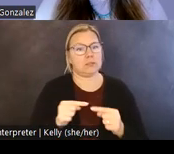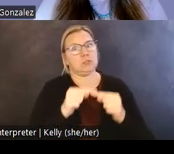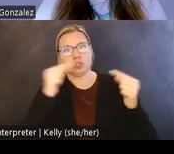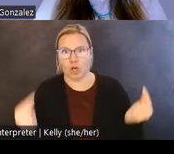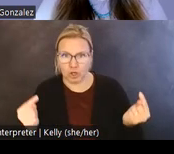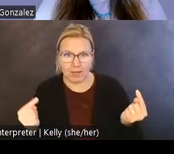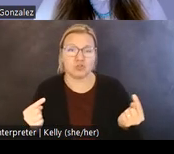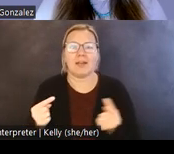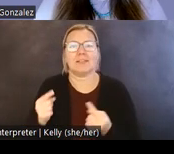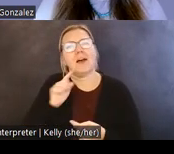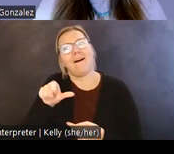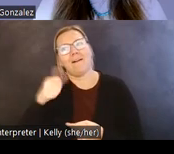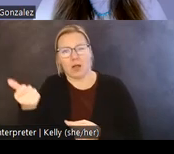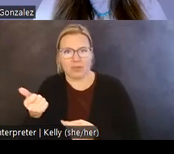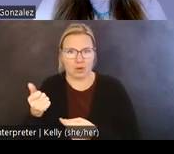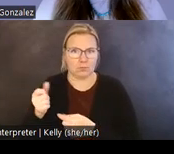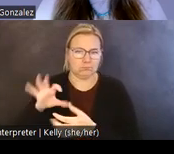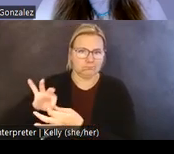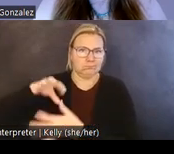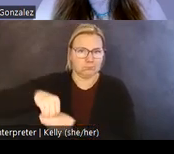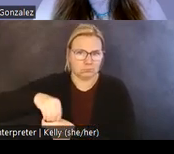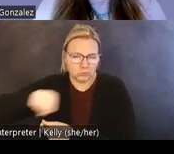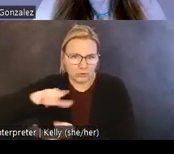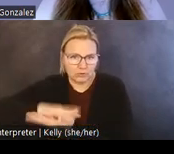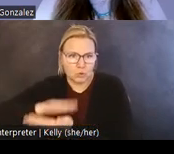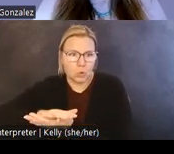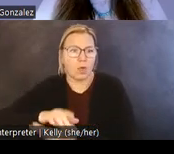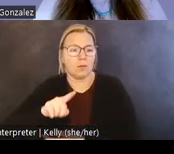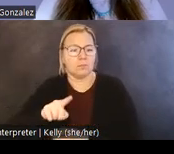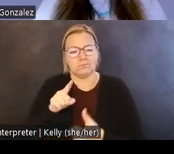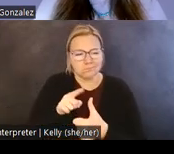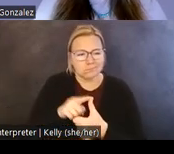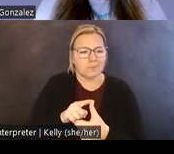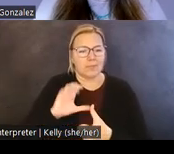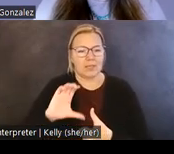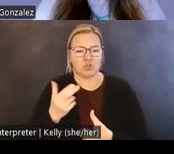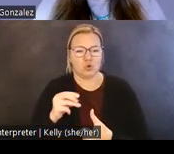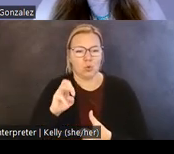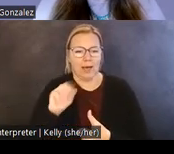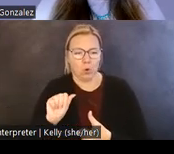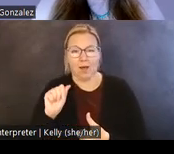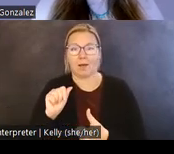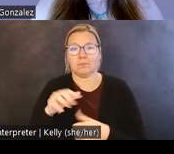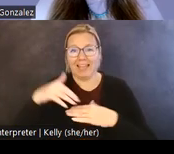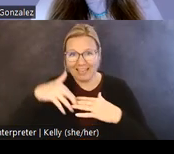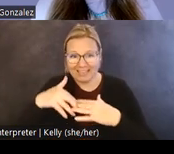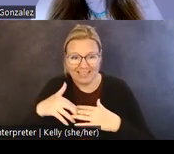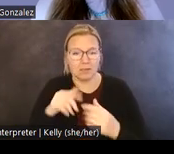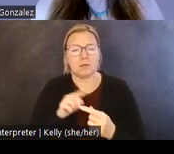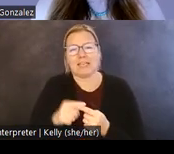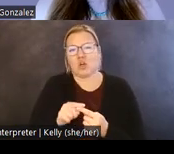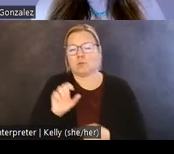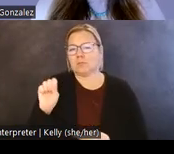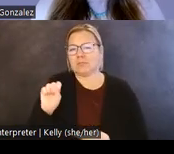those associated with other schools, such as the Chimawa Indian School, the regional boarding school located just outside of Salem, Oregon,